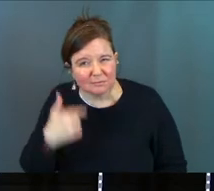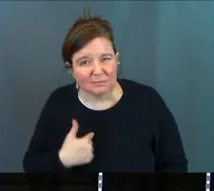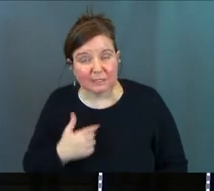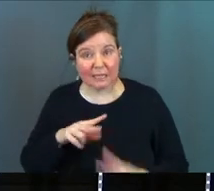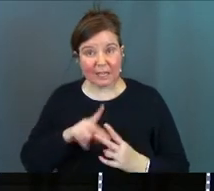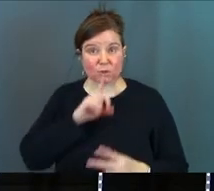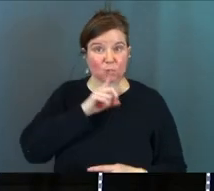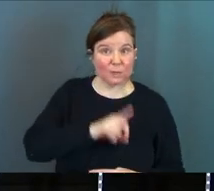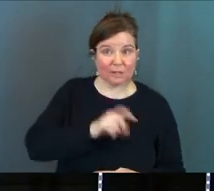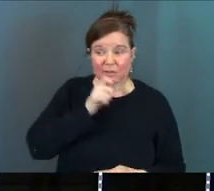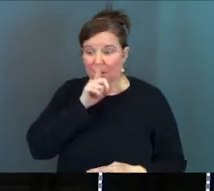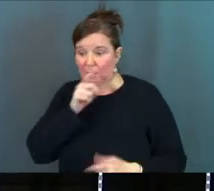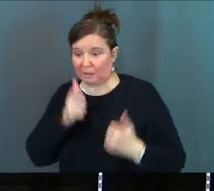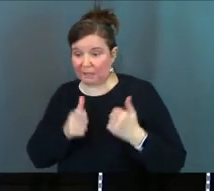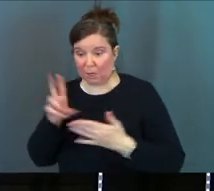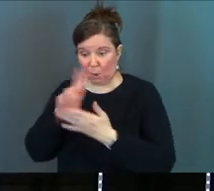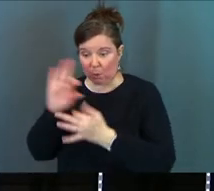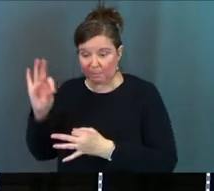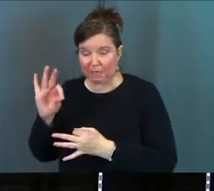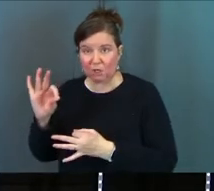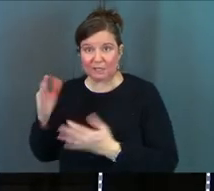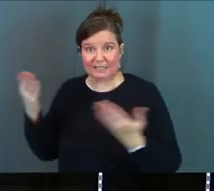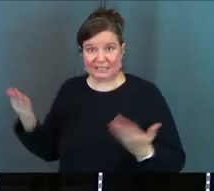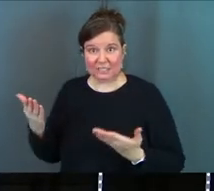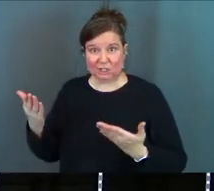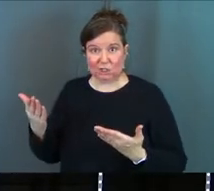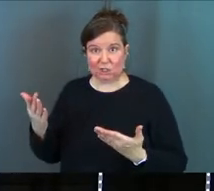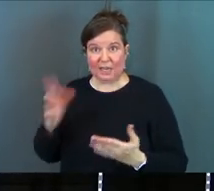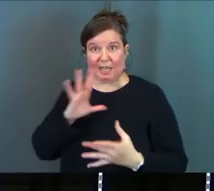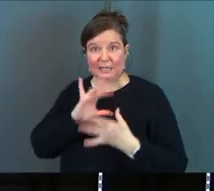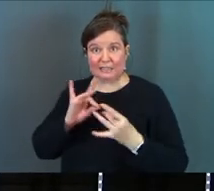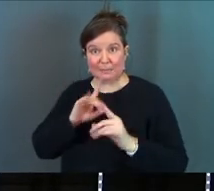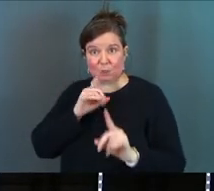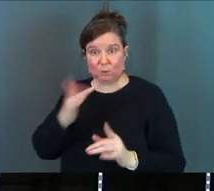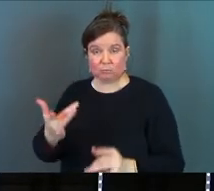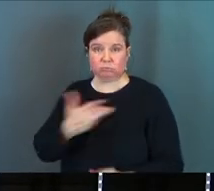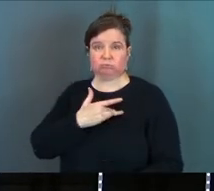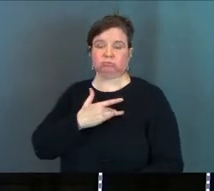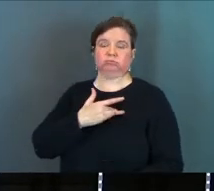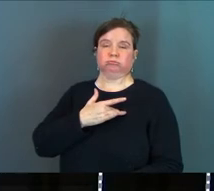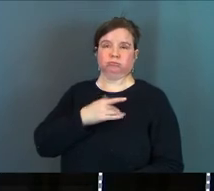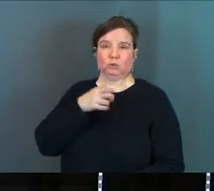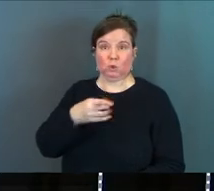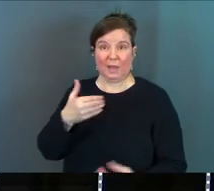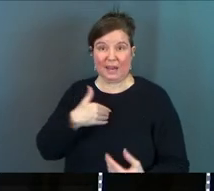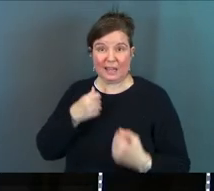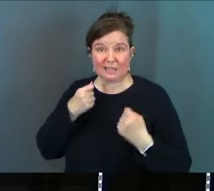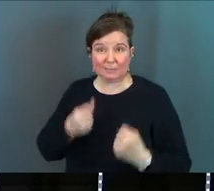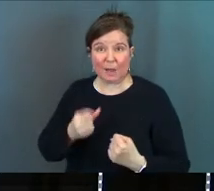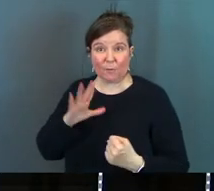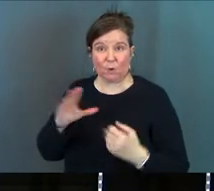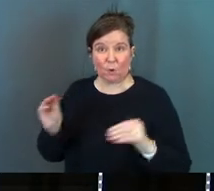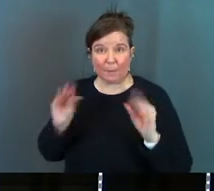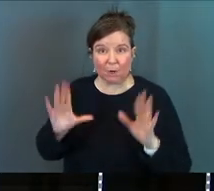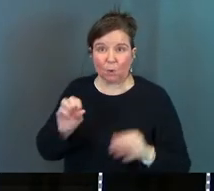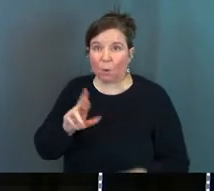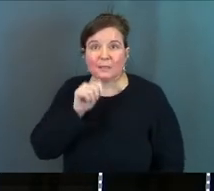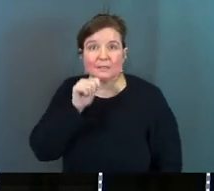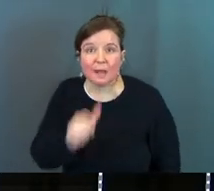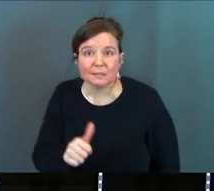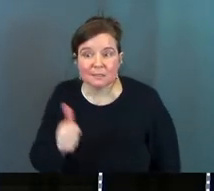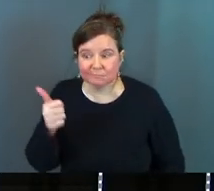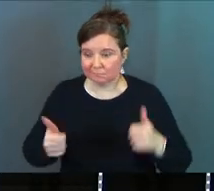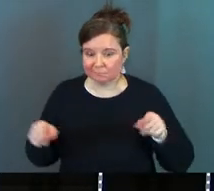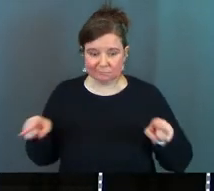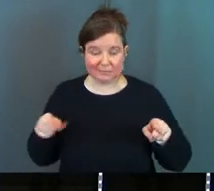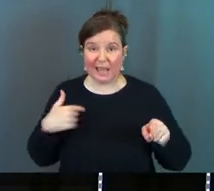either it's real or it's not either the Holy Spirit is here and he's speaking to you and he's got power for your miracle or he doesn't